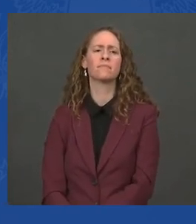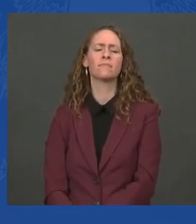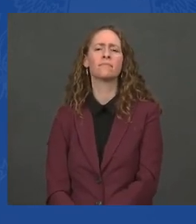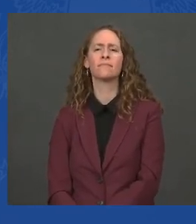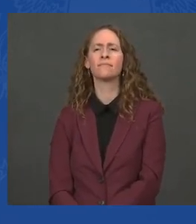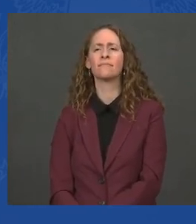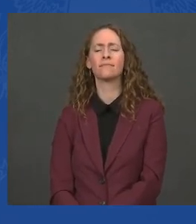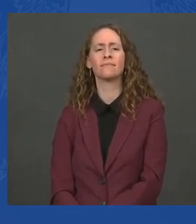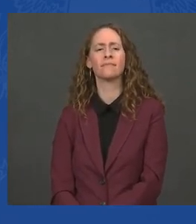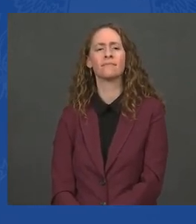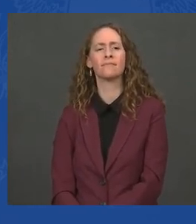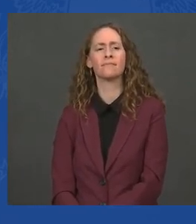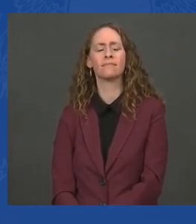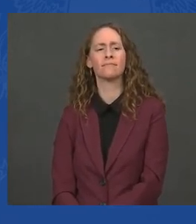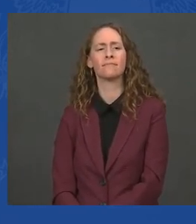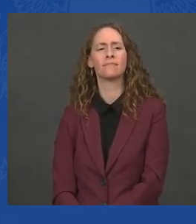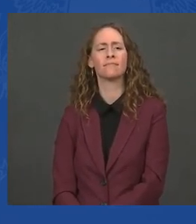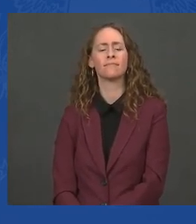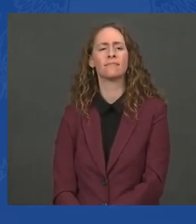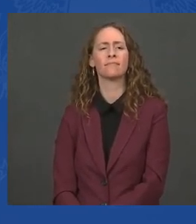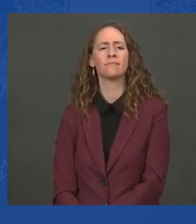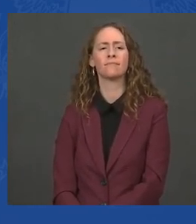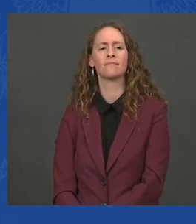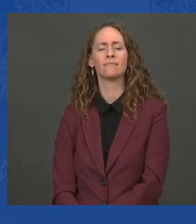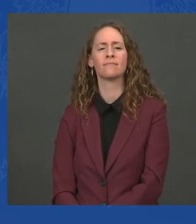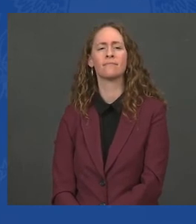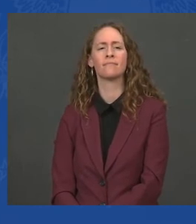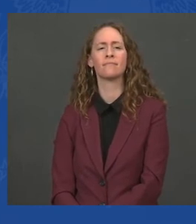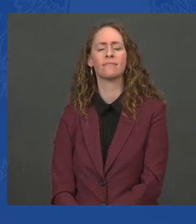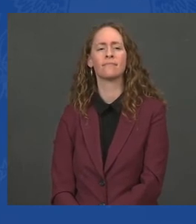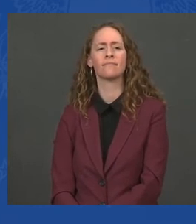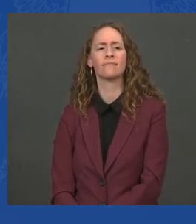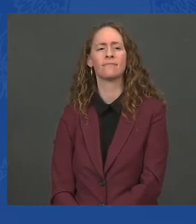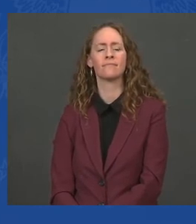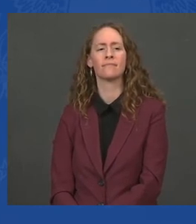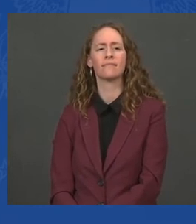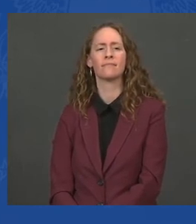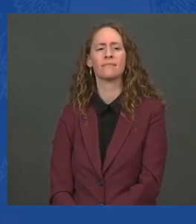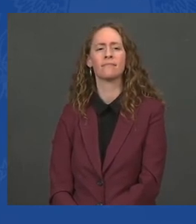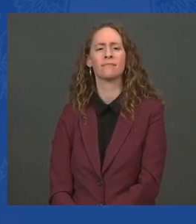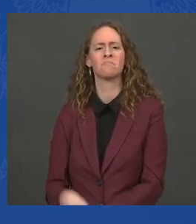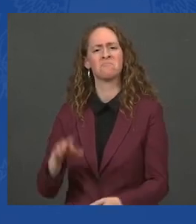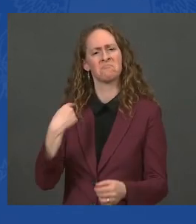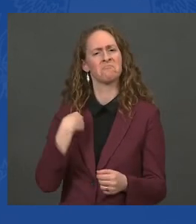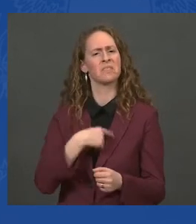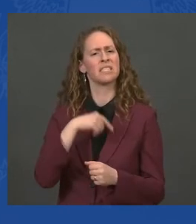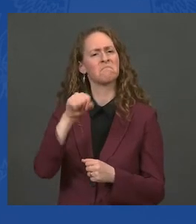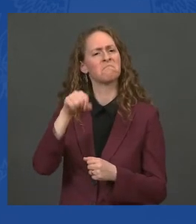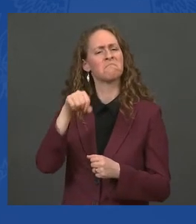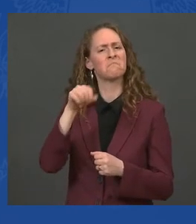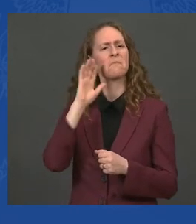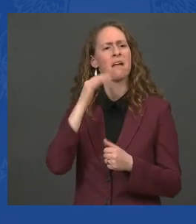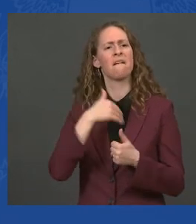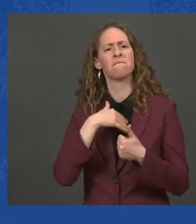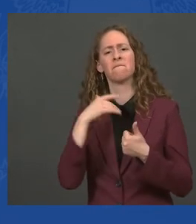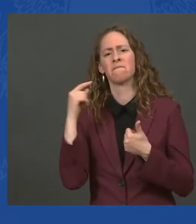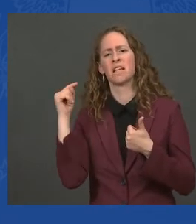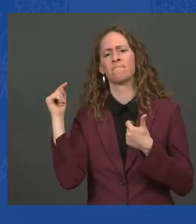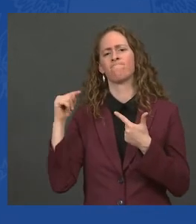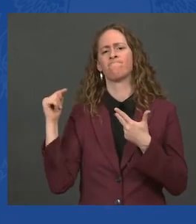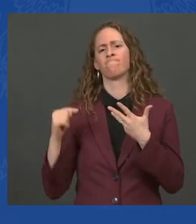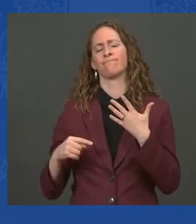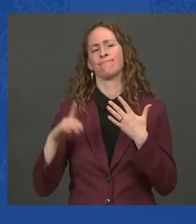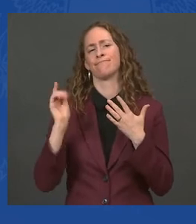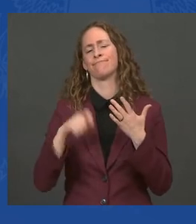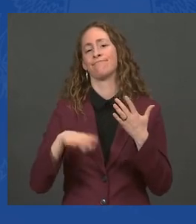very difficult for Mr. Putin to — to go ahead and do what people are worried he may